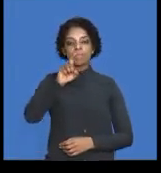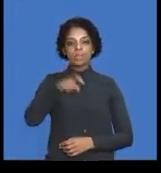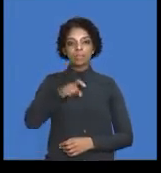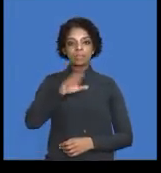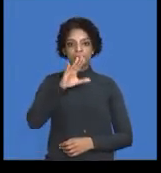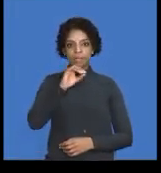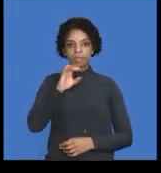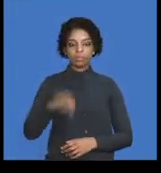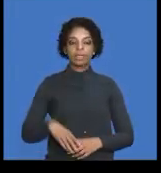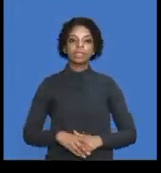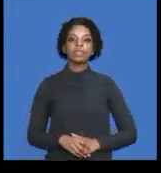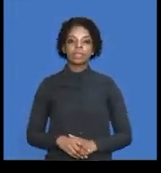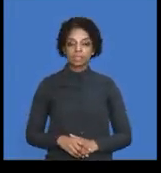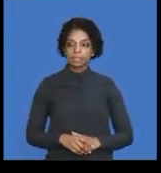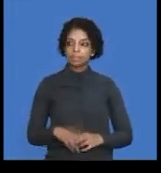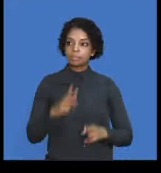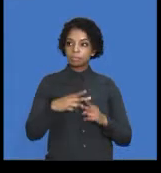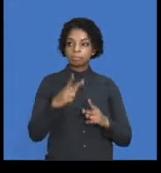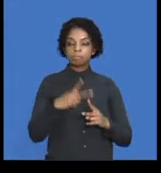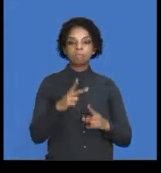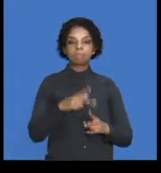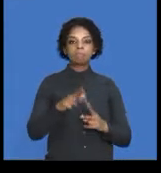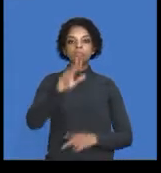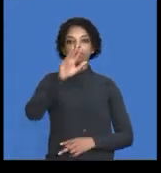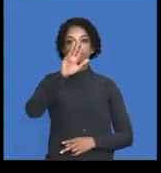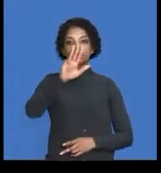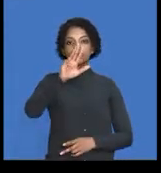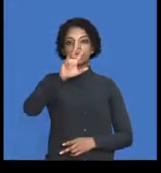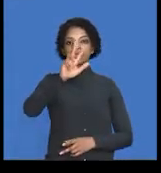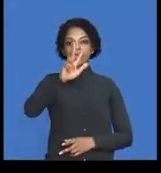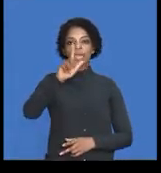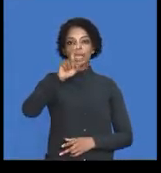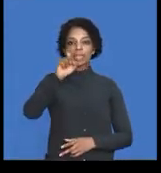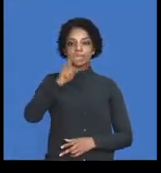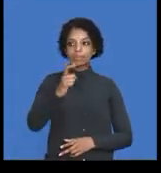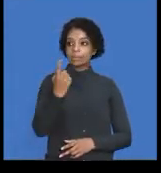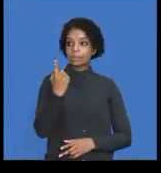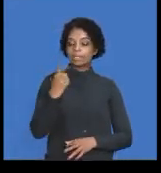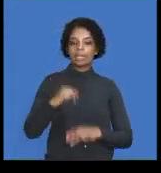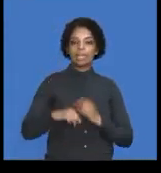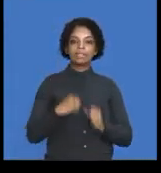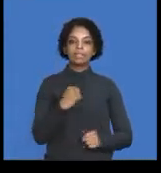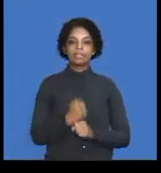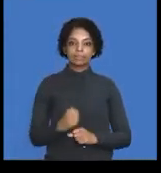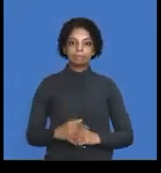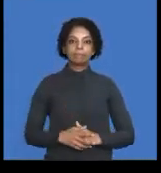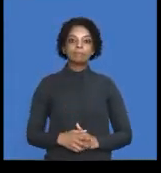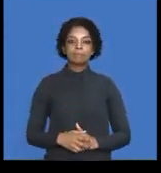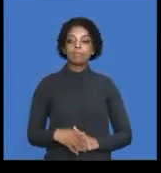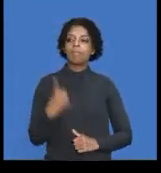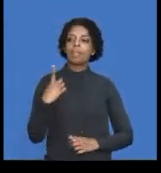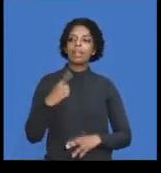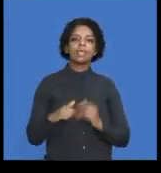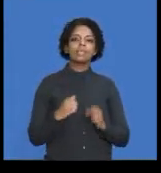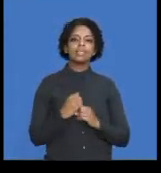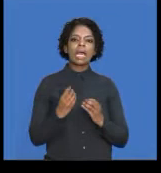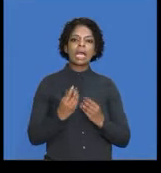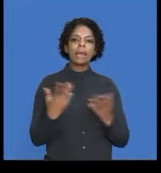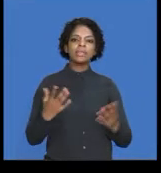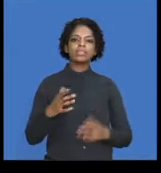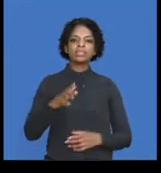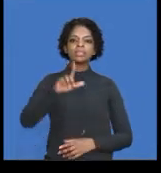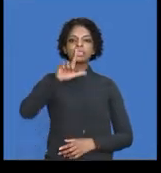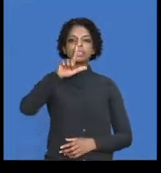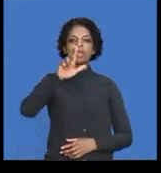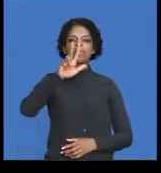Compare it to 98,000 last year. Here, obviously, you can see an increase. The break-even point last year was 78,000